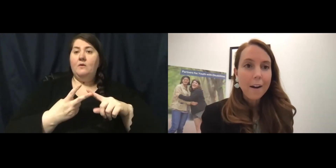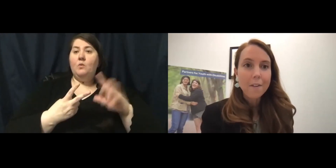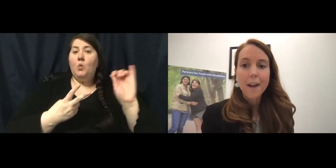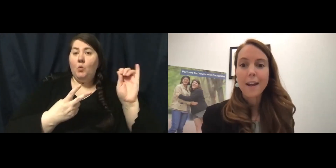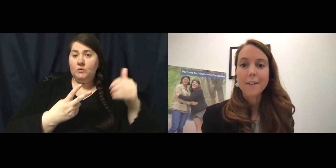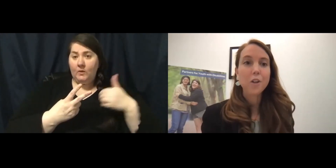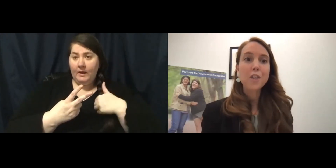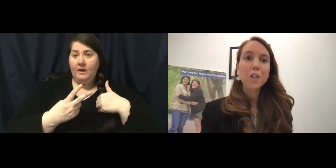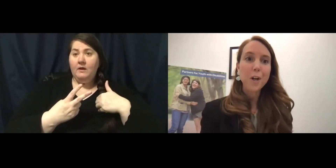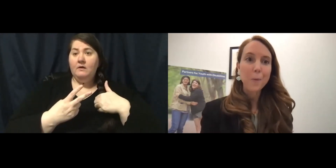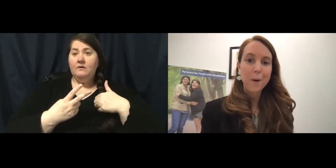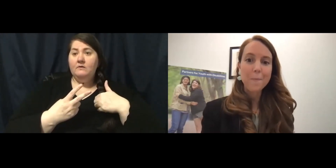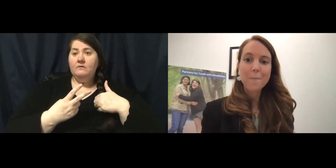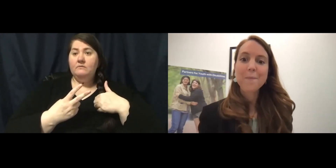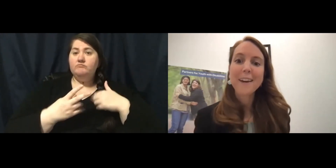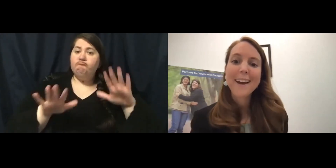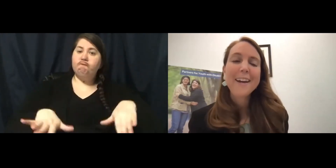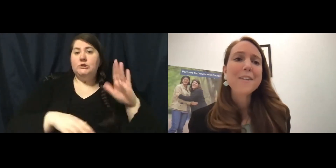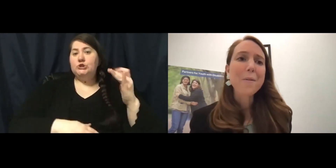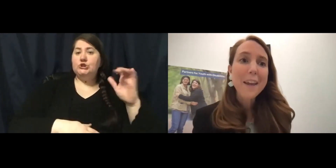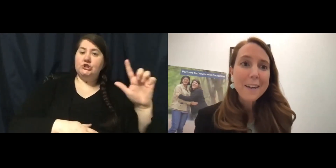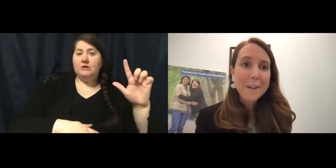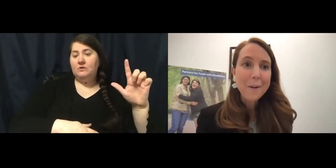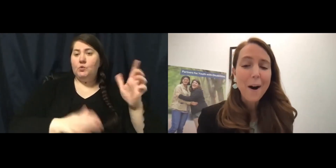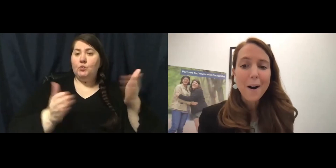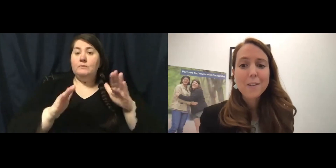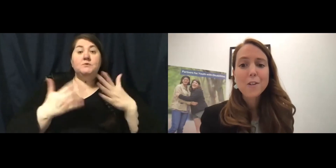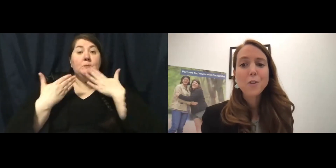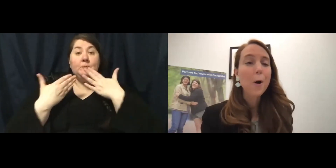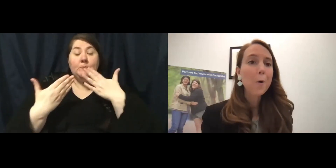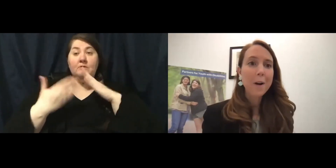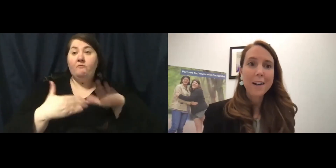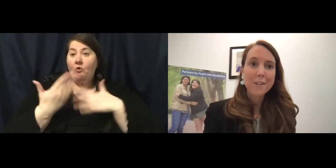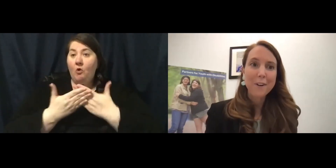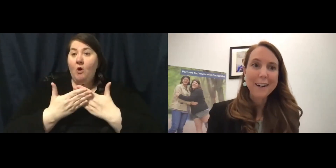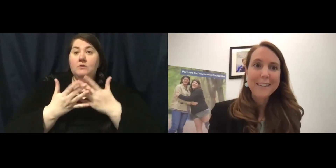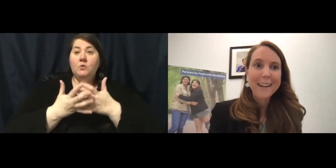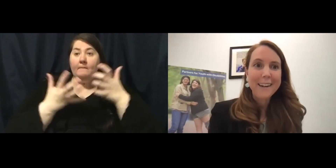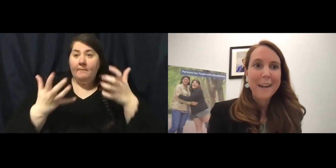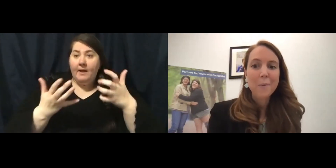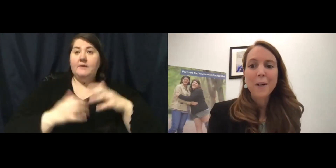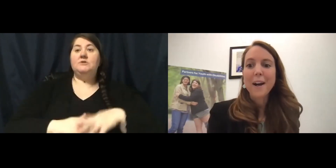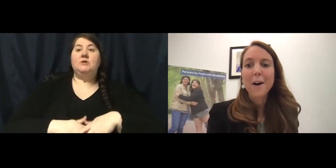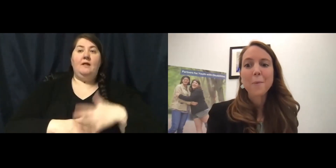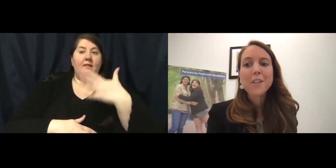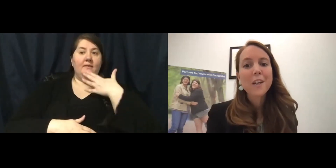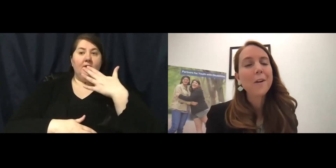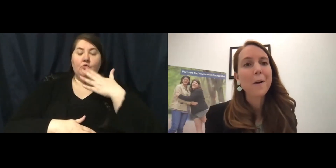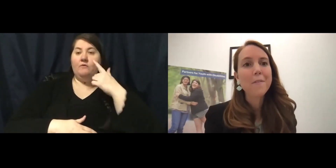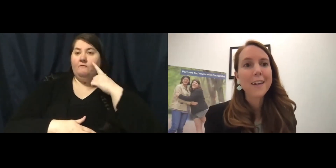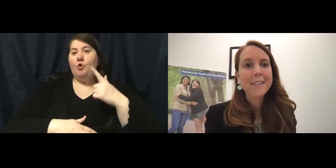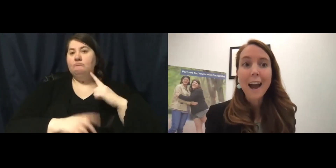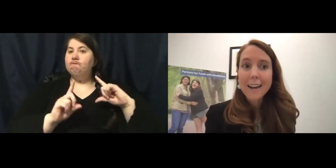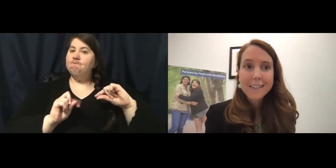have a just chill room. So thank you all so much for attending. We are wishing